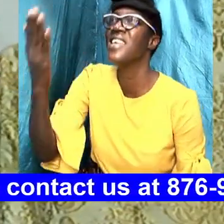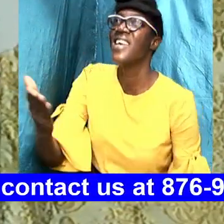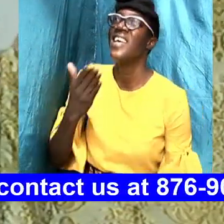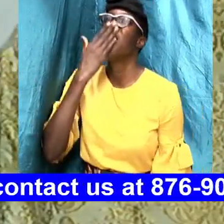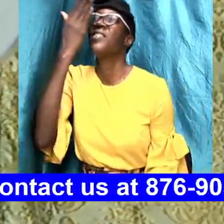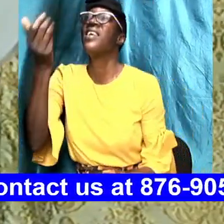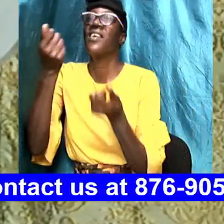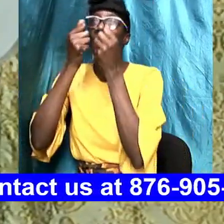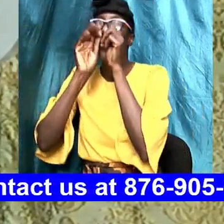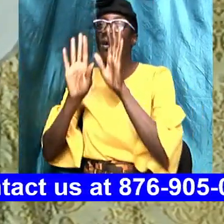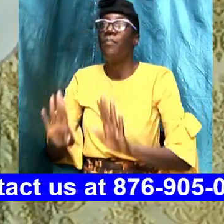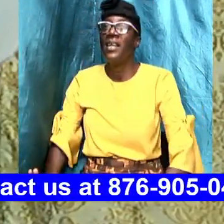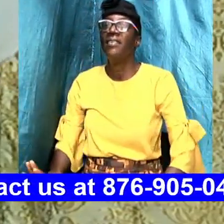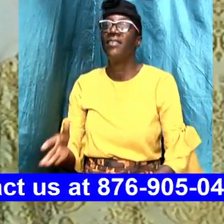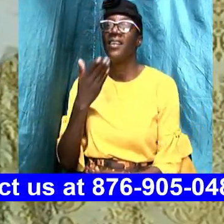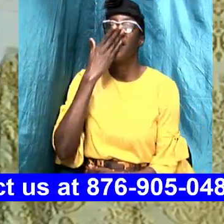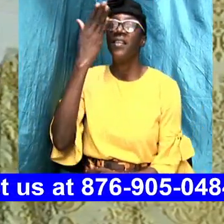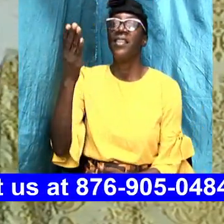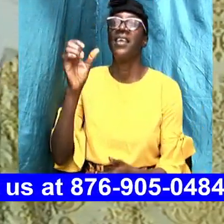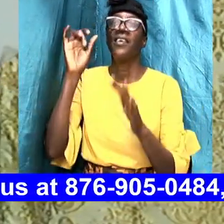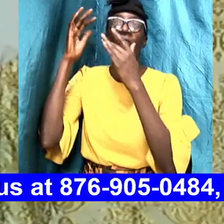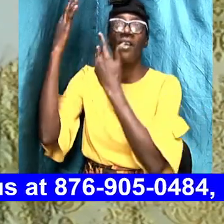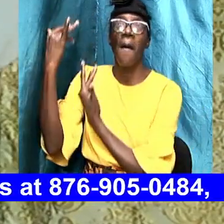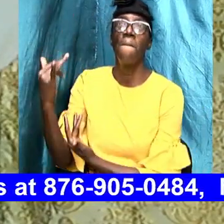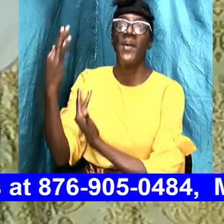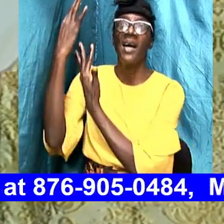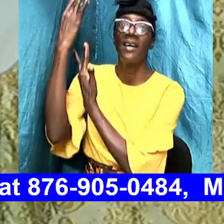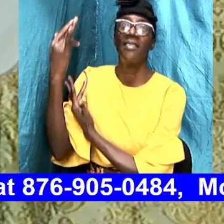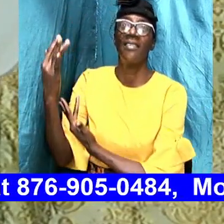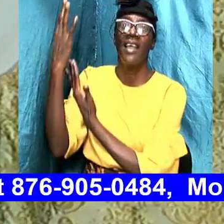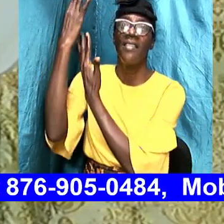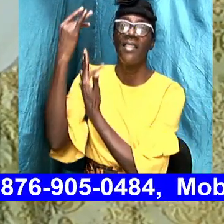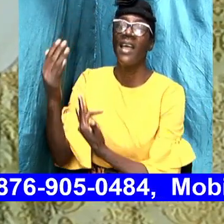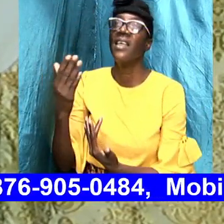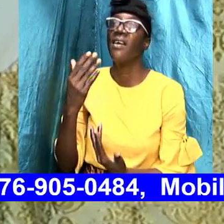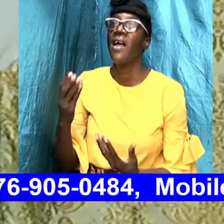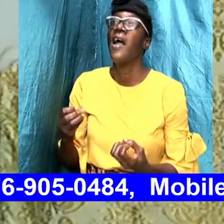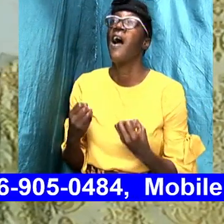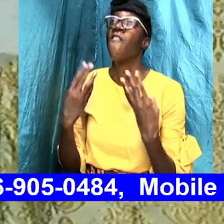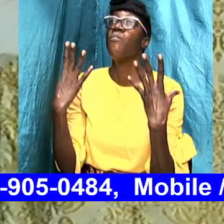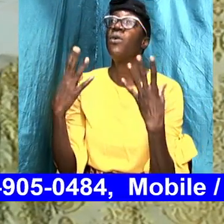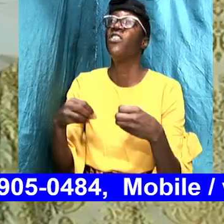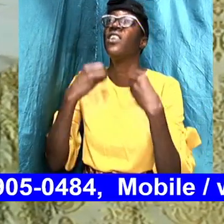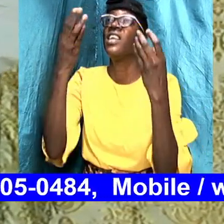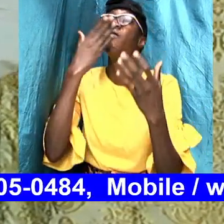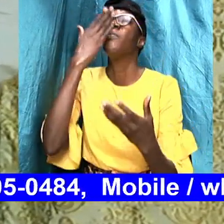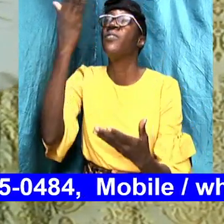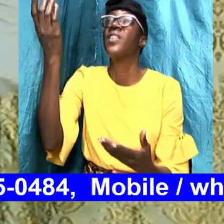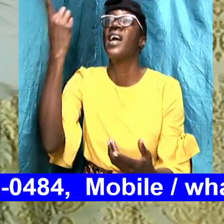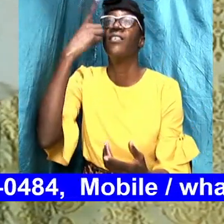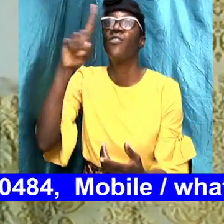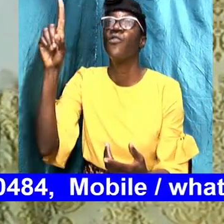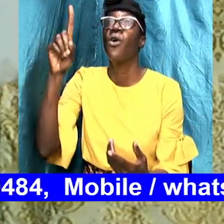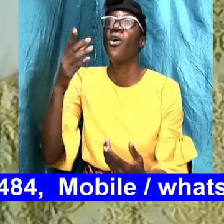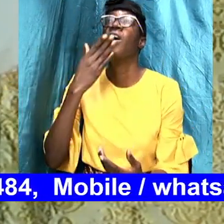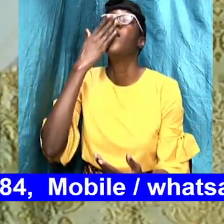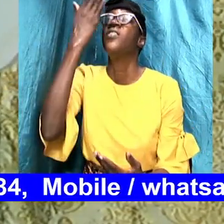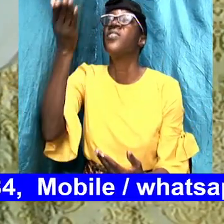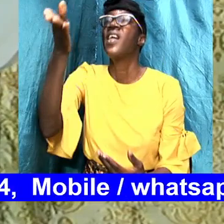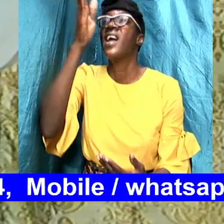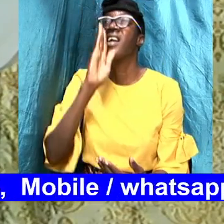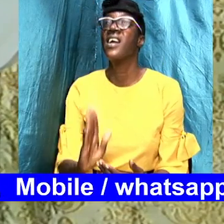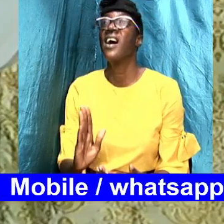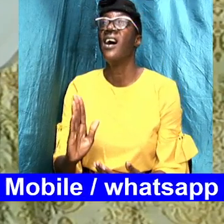blessings oh thank you for your mercies oh Jesus you have so much to give him thanks for amen thank him God